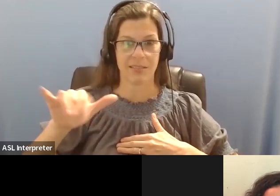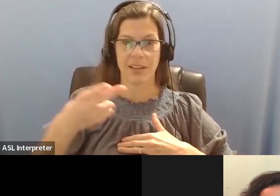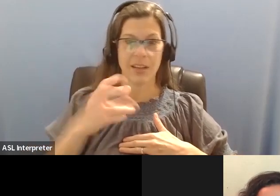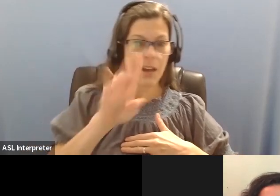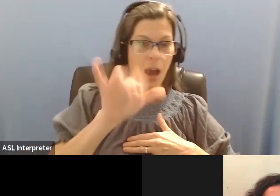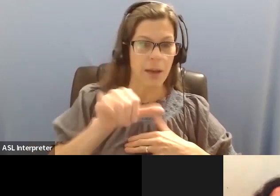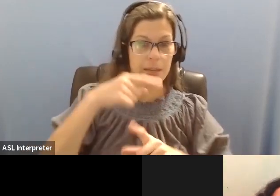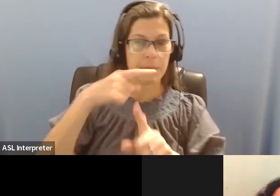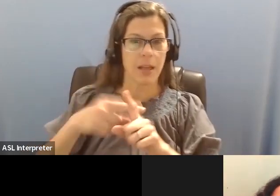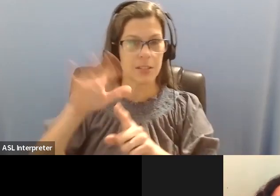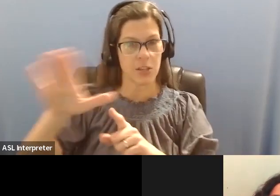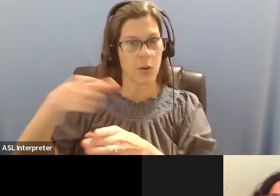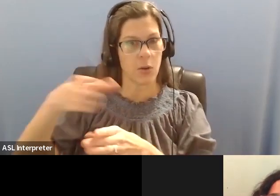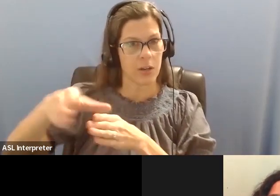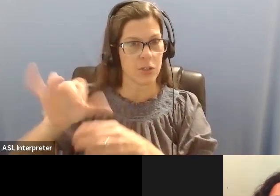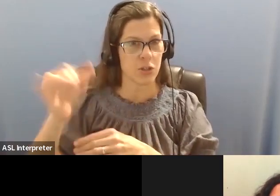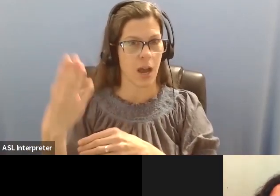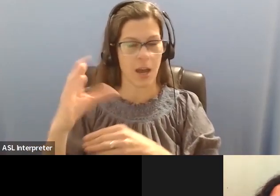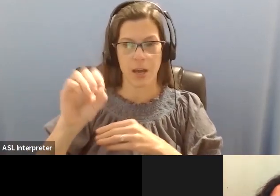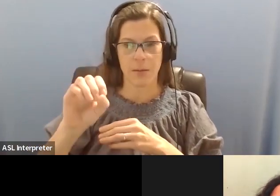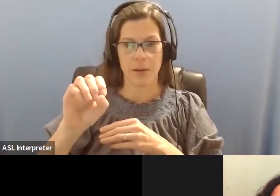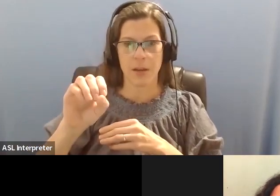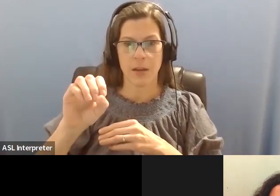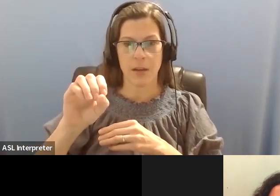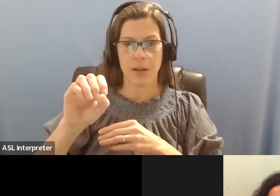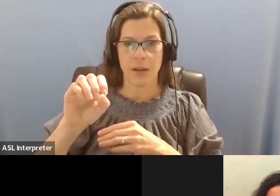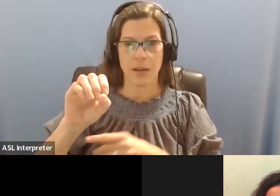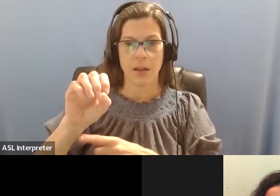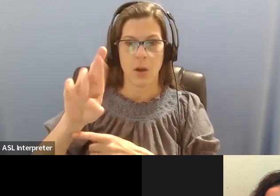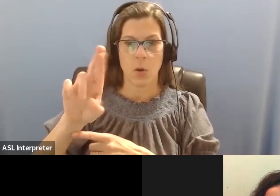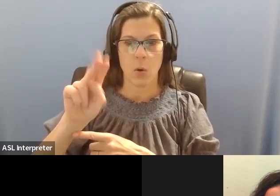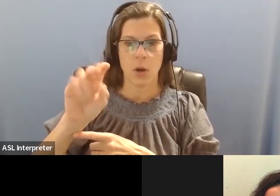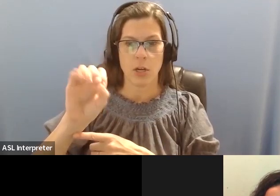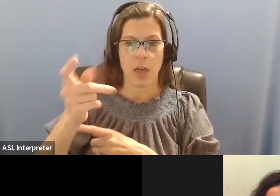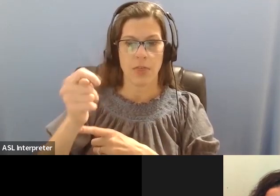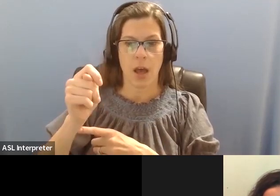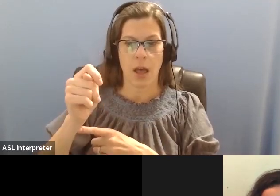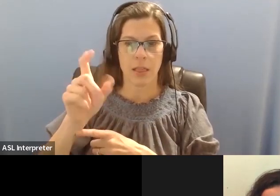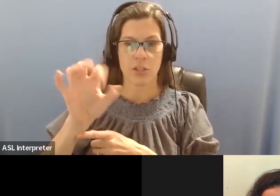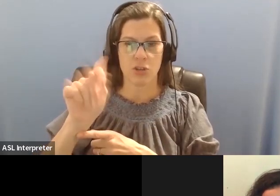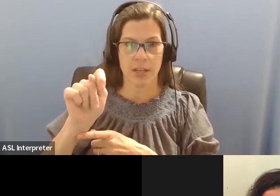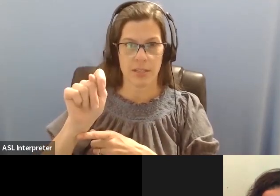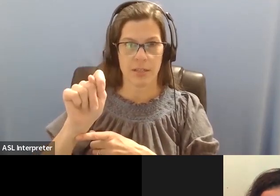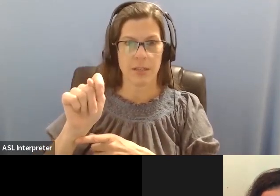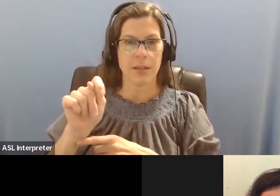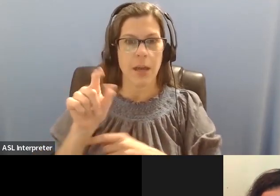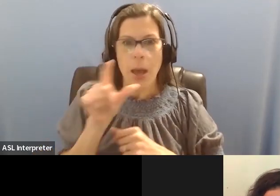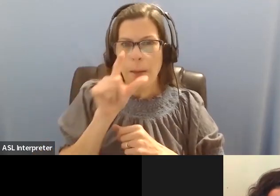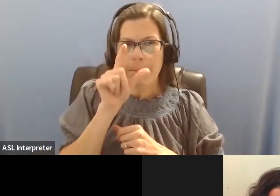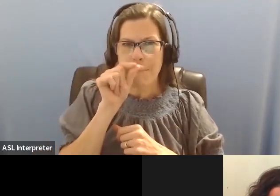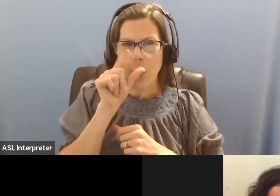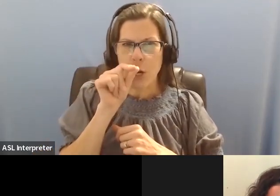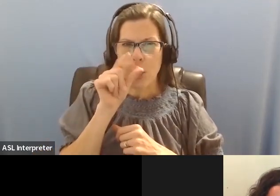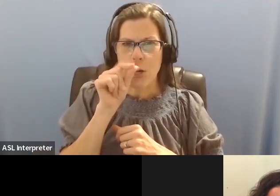Yeah, I think birds, I, I call them tiny battery